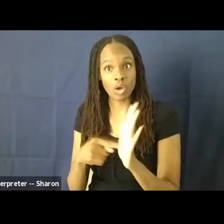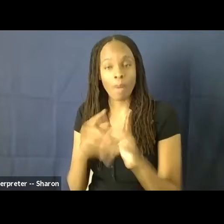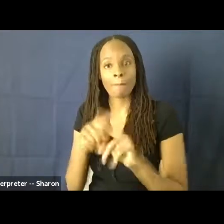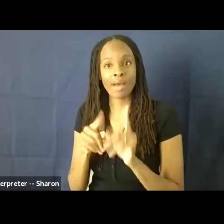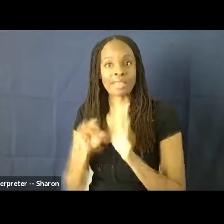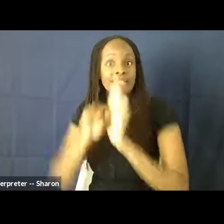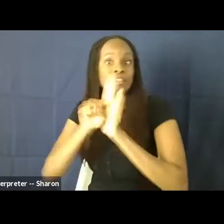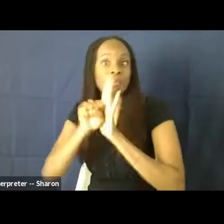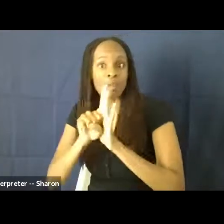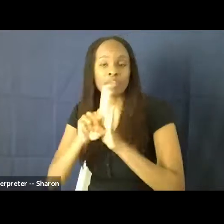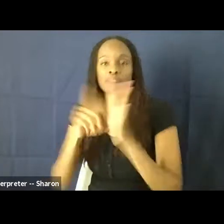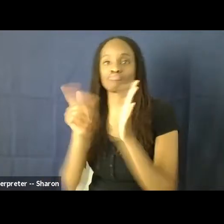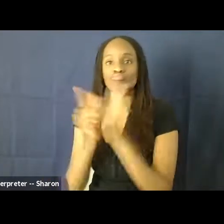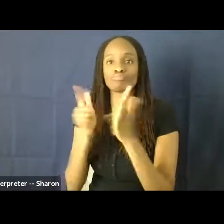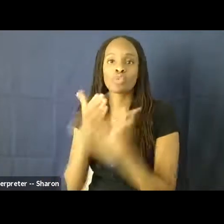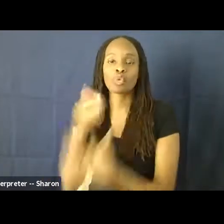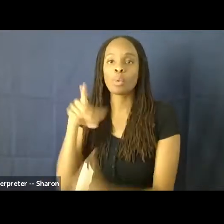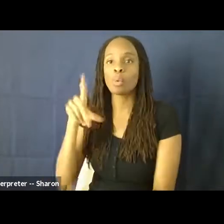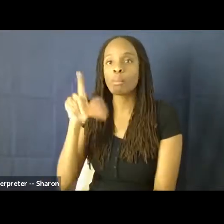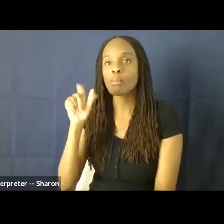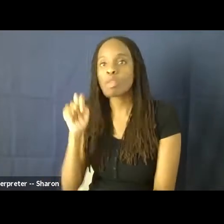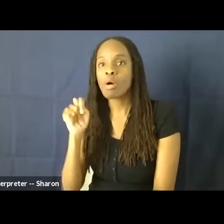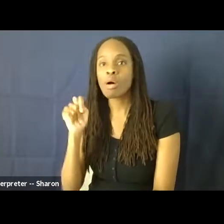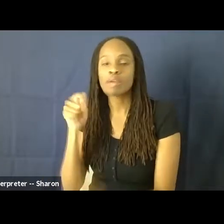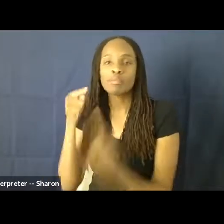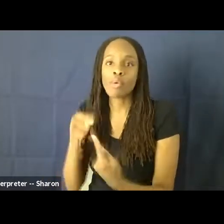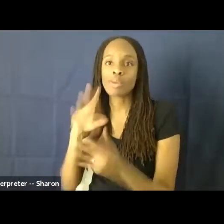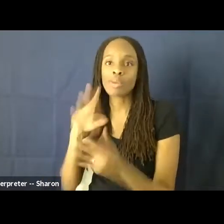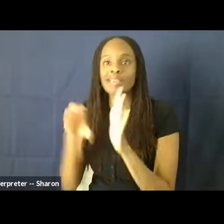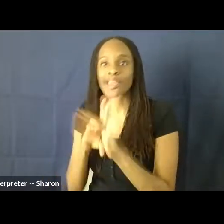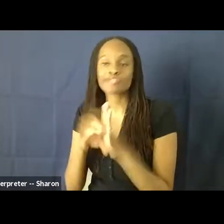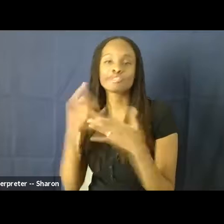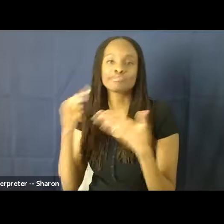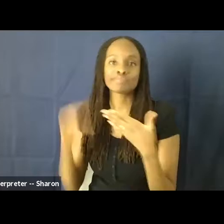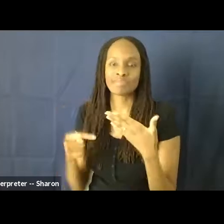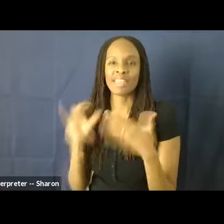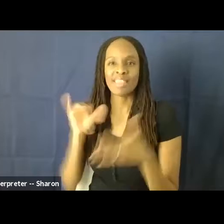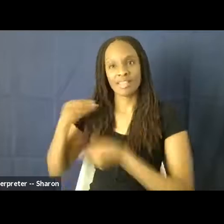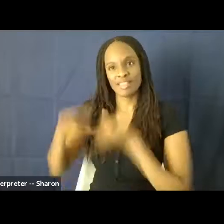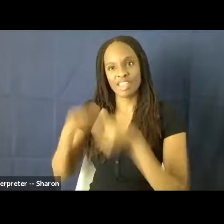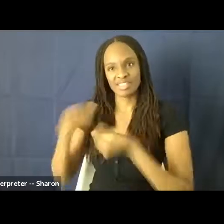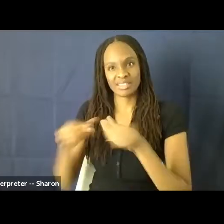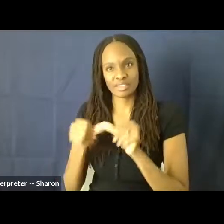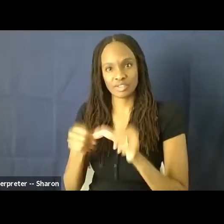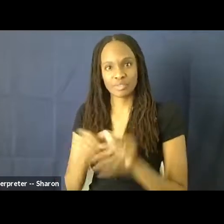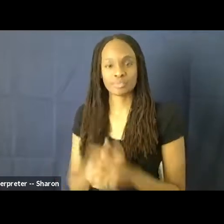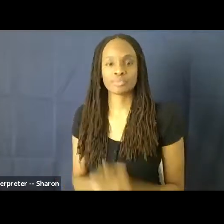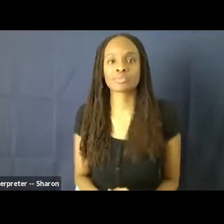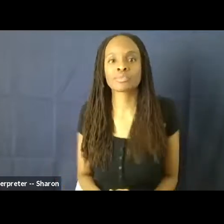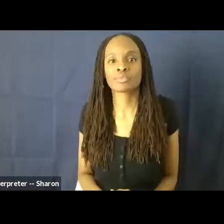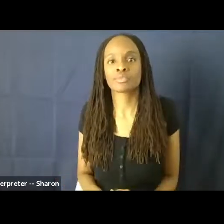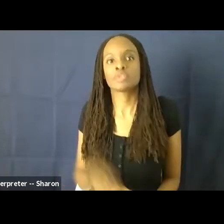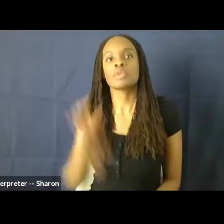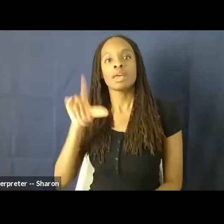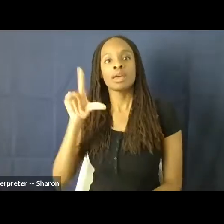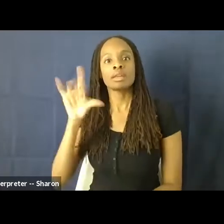forbidden through plot points and character tropes and things like that. So this sort of legacy lives on. So what is the legacy of this?